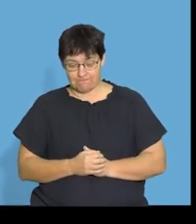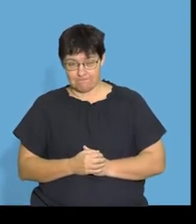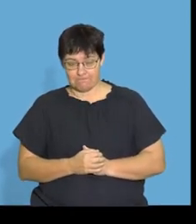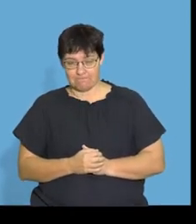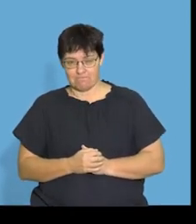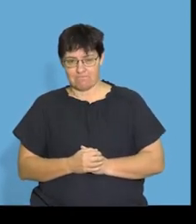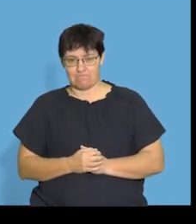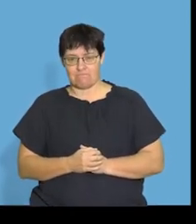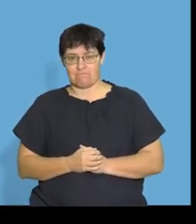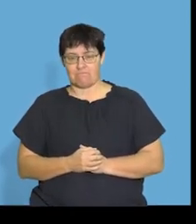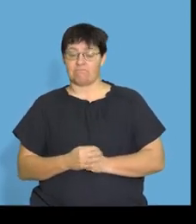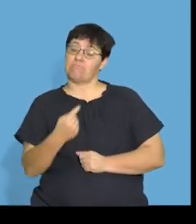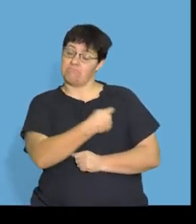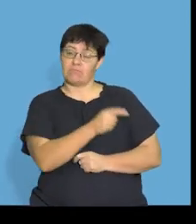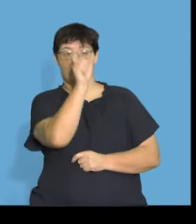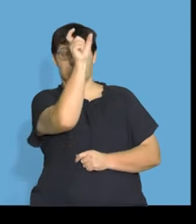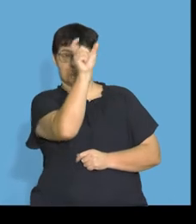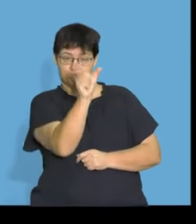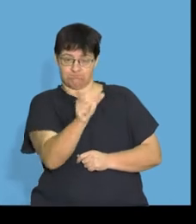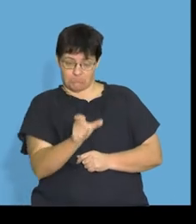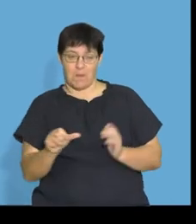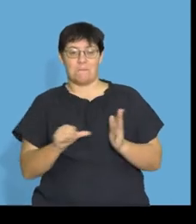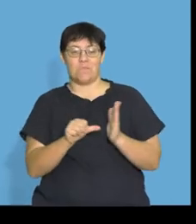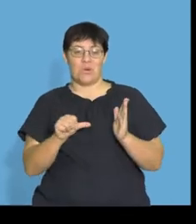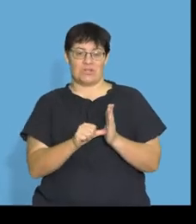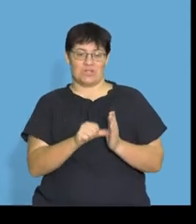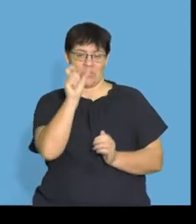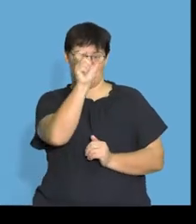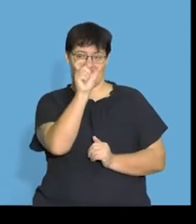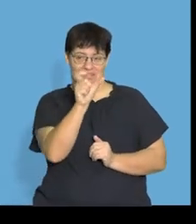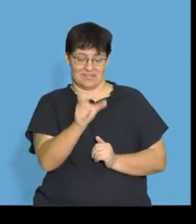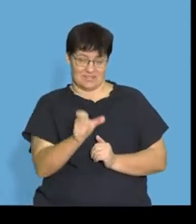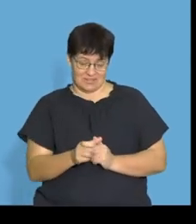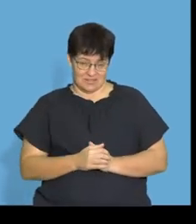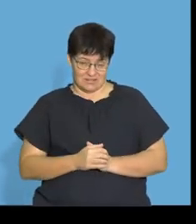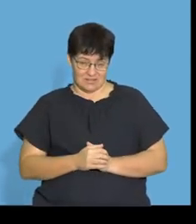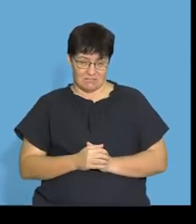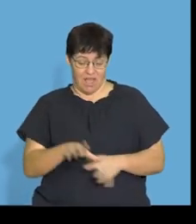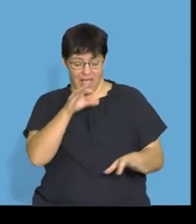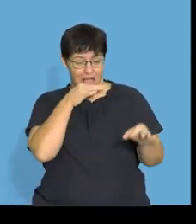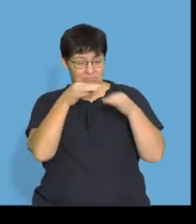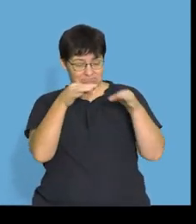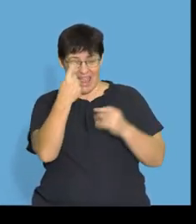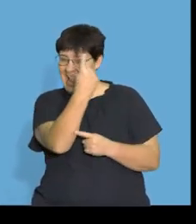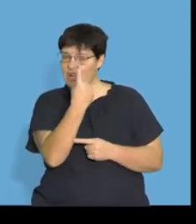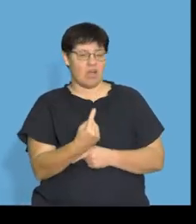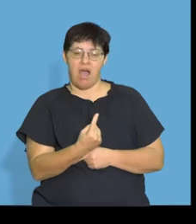Okay, guys, on the board, as you said, there are a lot of keywords that you need to go through. I'm not going to go through all of them. They're going to appear,